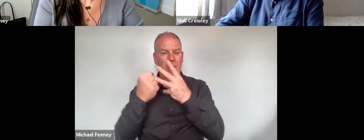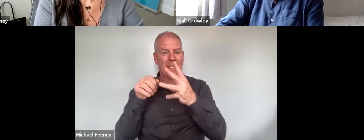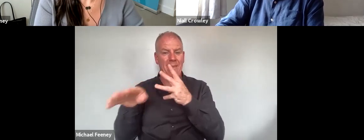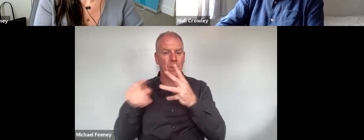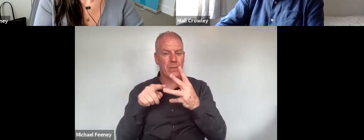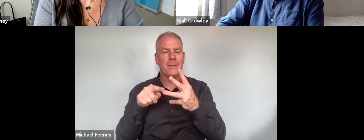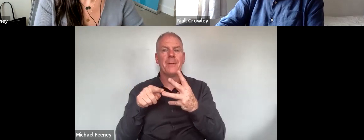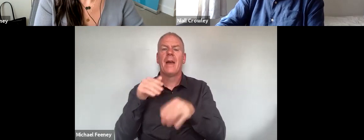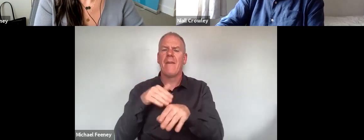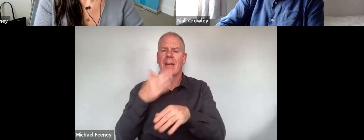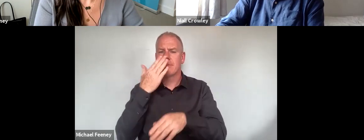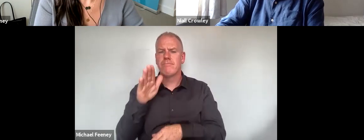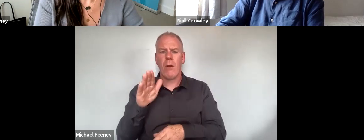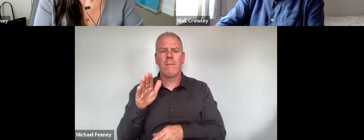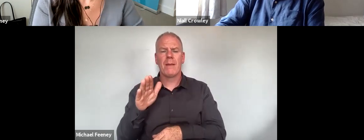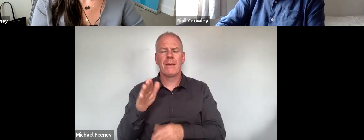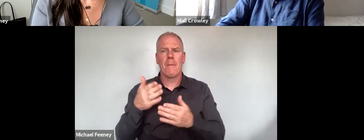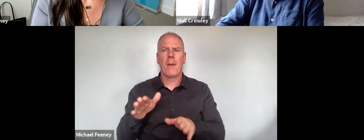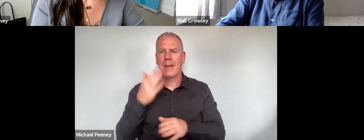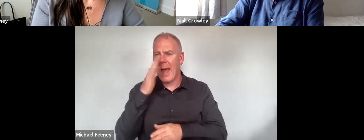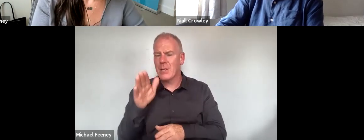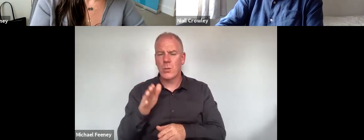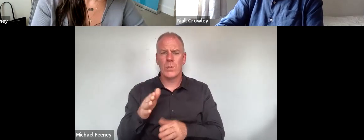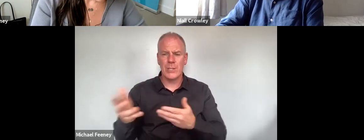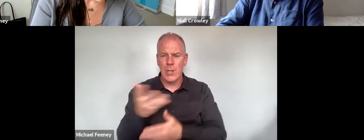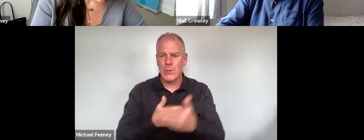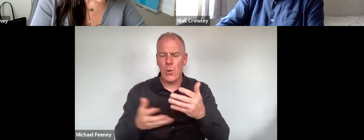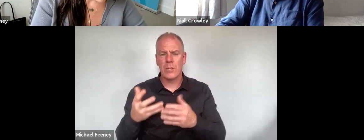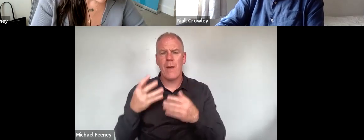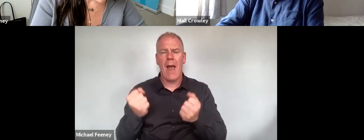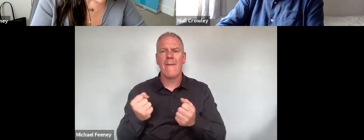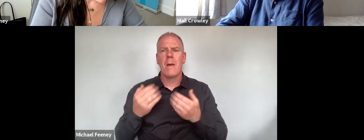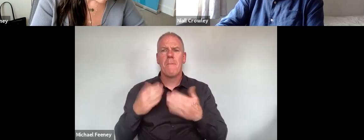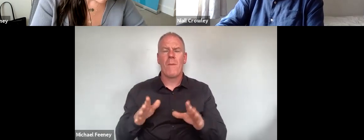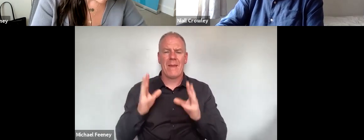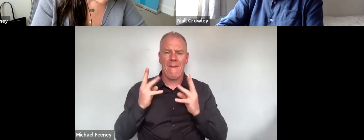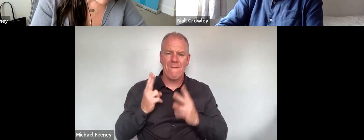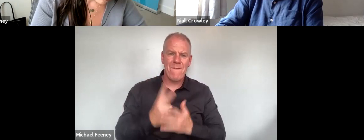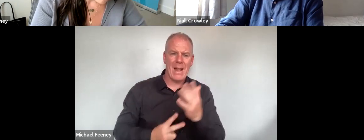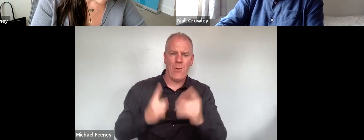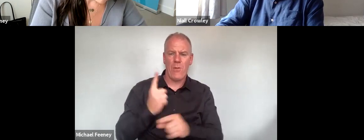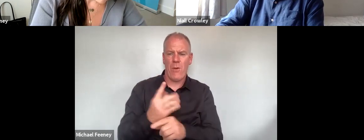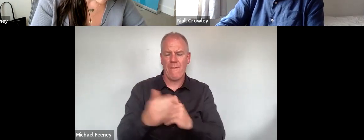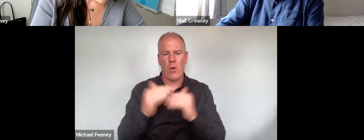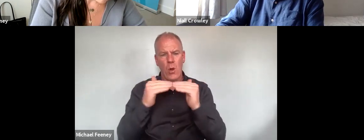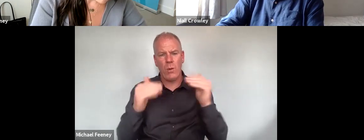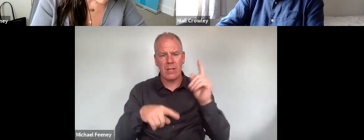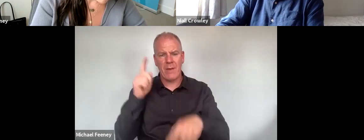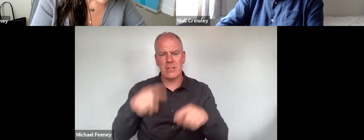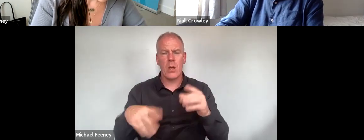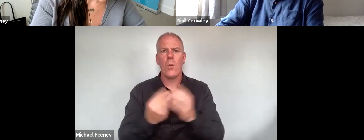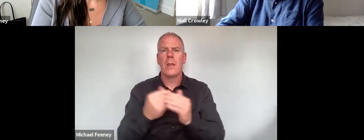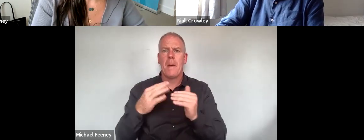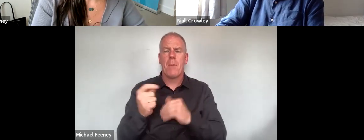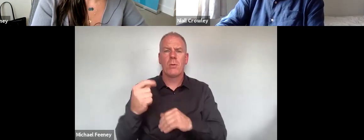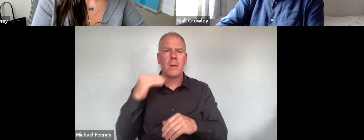impacting on public attitudes and public discourse, to secure a public valuing of equality and diversity, which is achieved through equality body communications